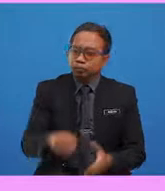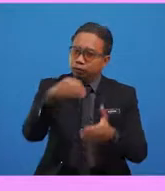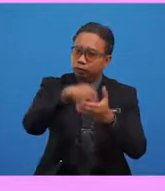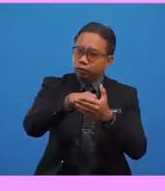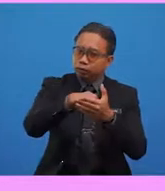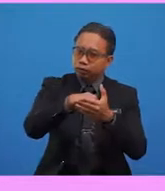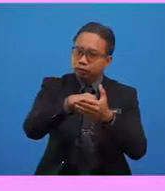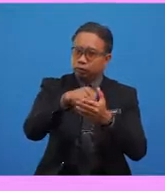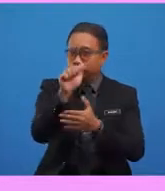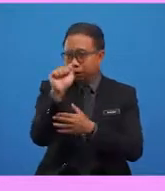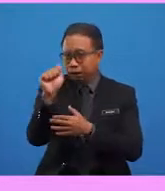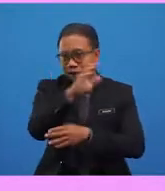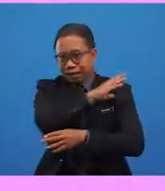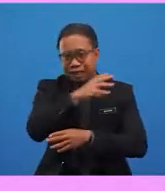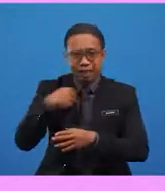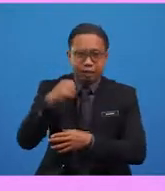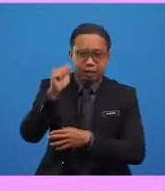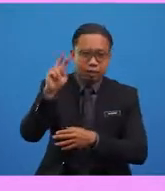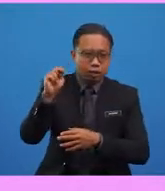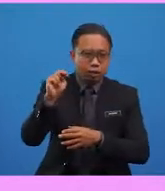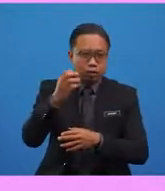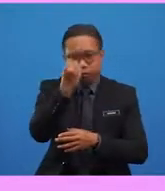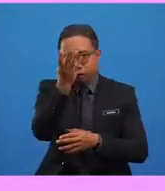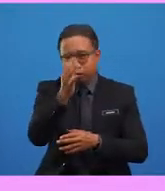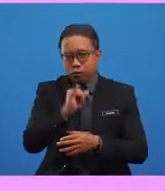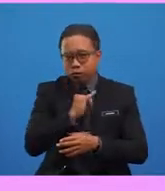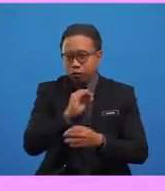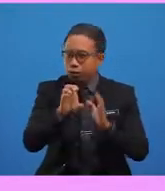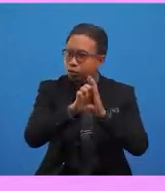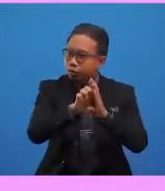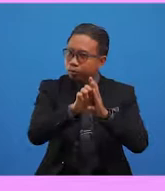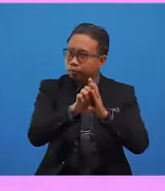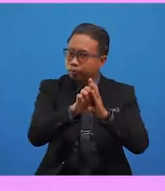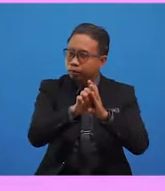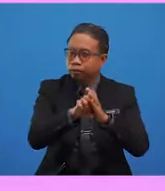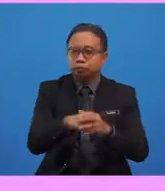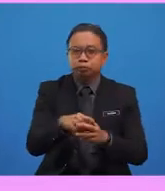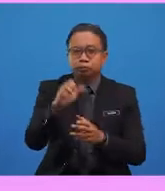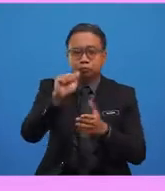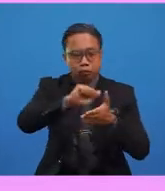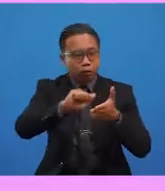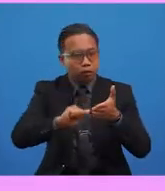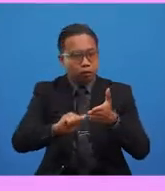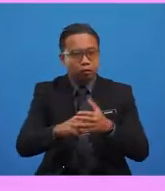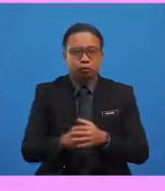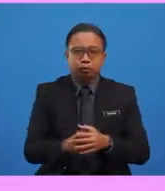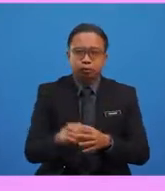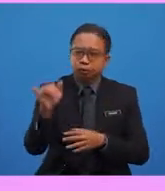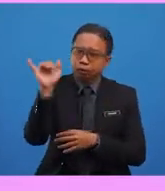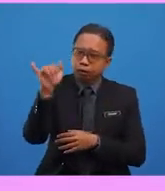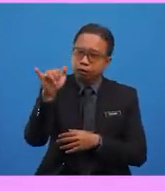articles are A and N. Can you tell me an example of definite article? Yeah,